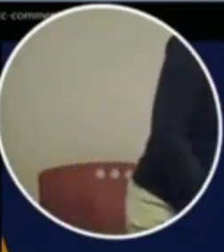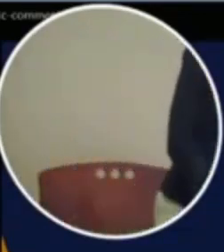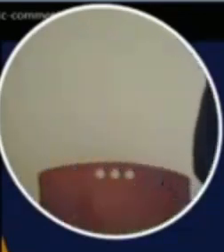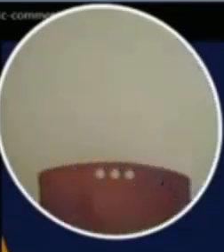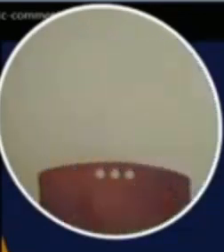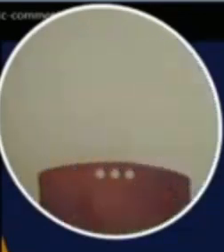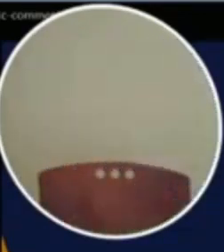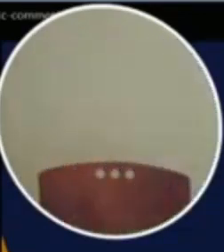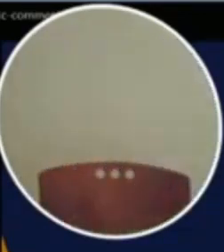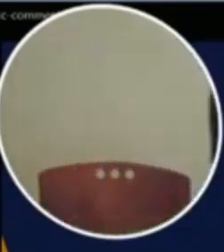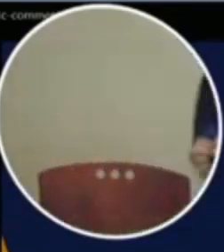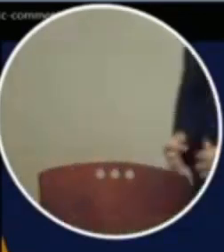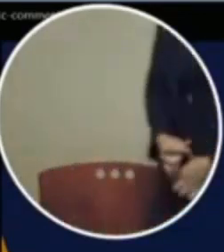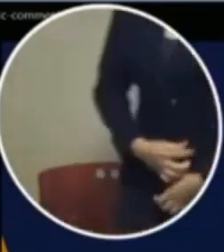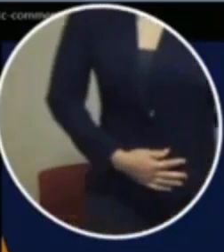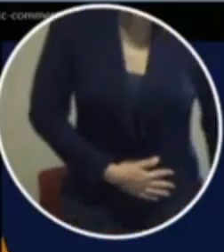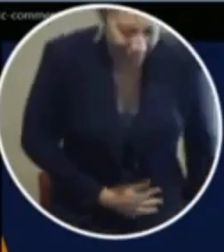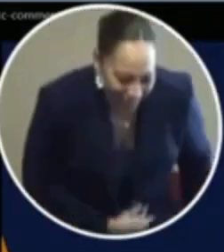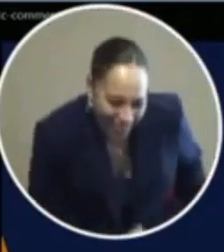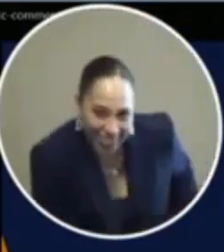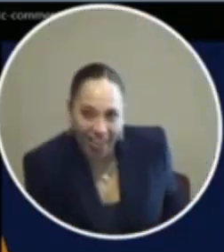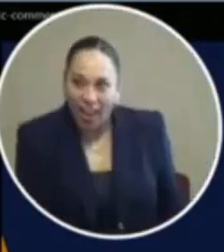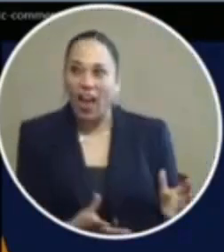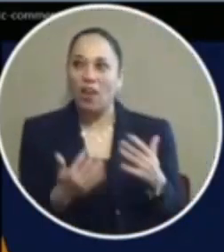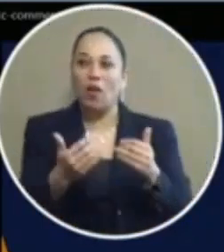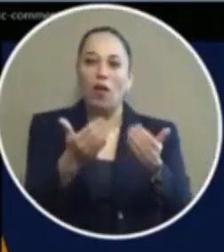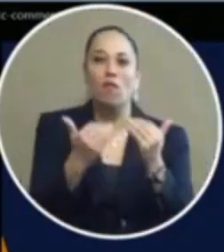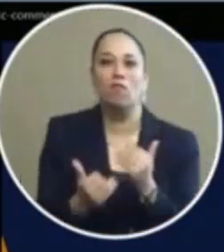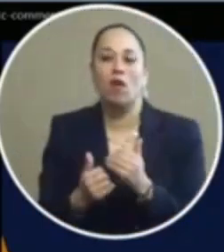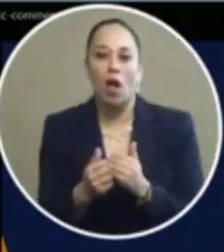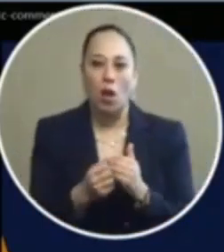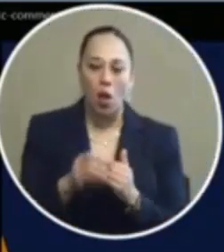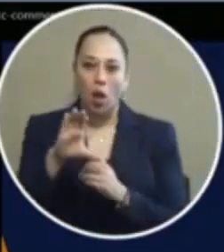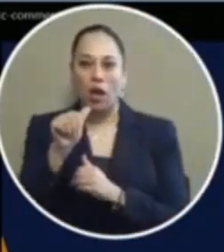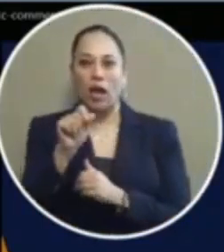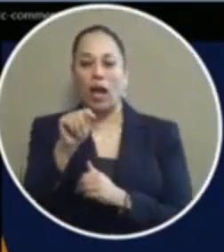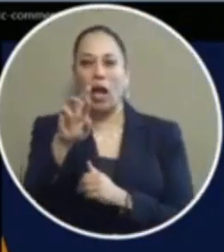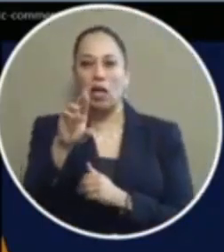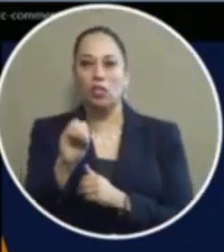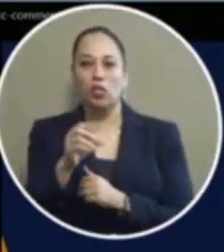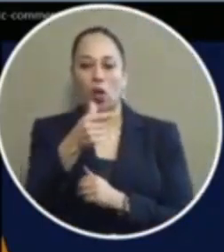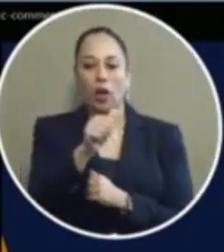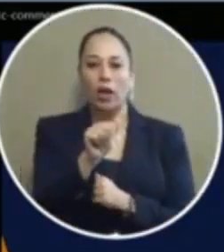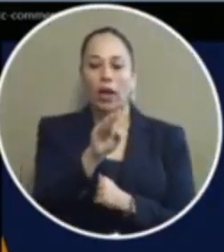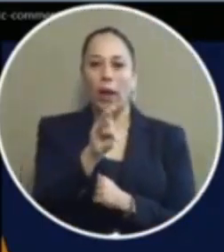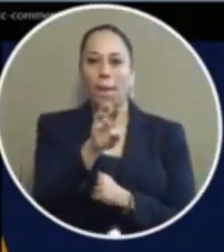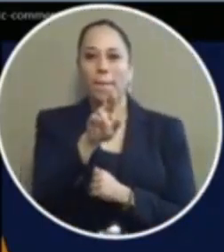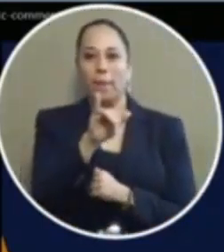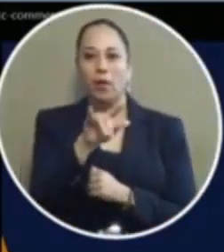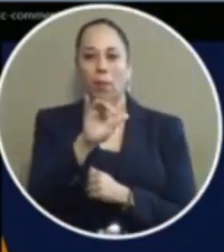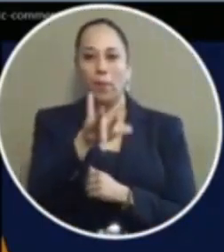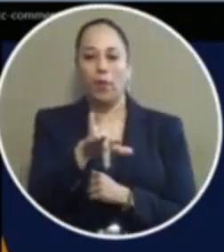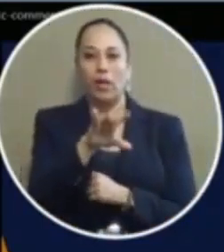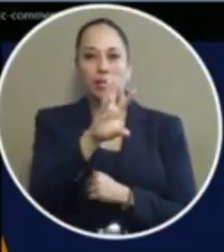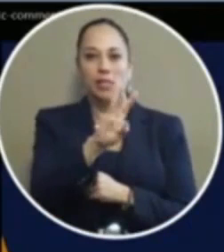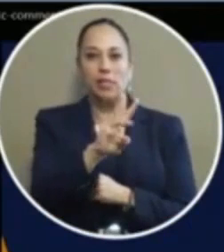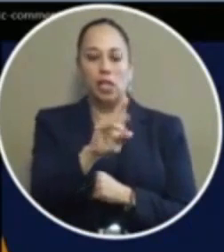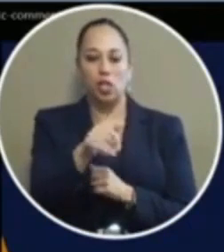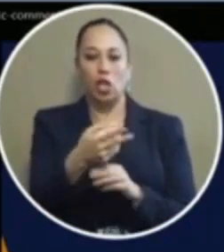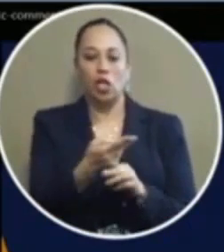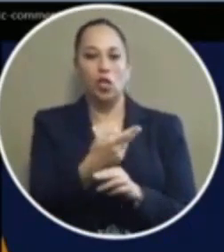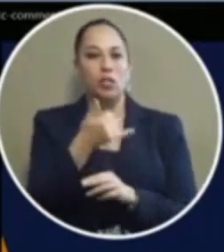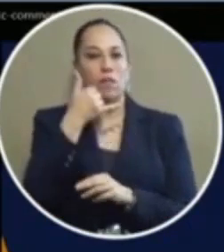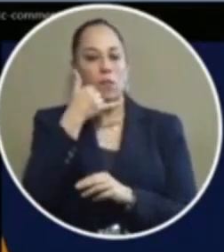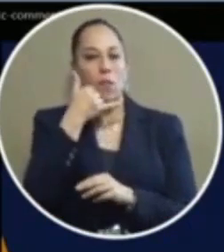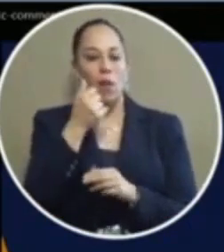speaker is mr bruce grego he will be followed by mr michael castro mr grego if you'll press star six you can unmute your phone and begin